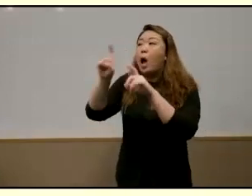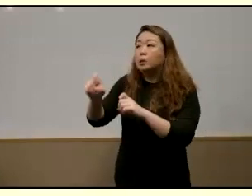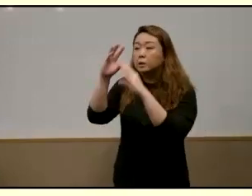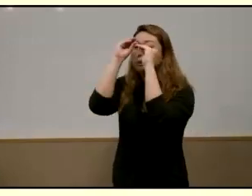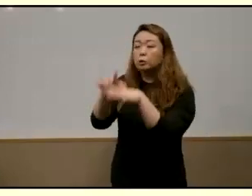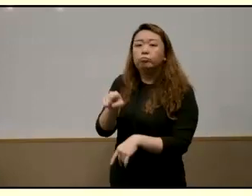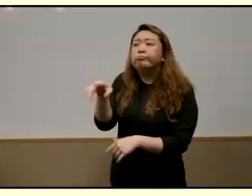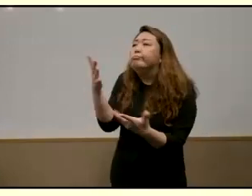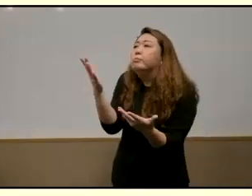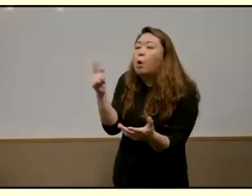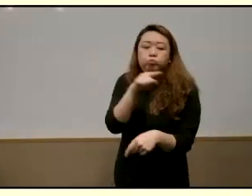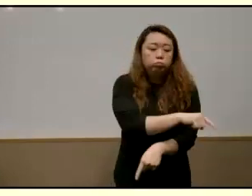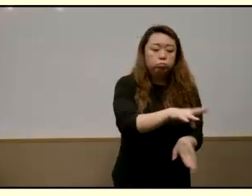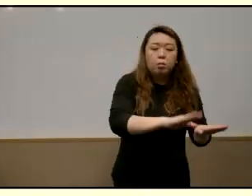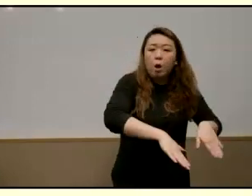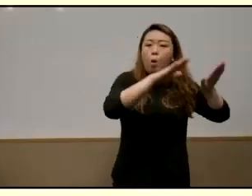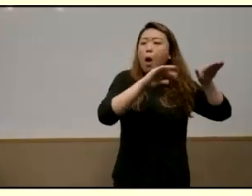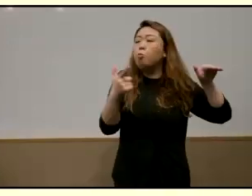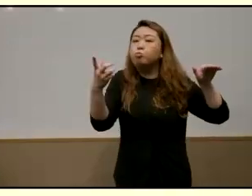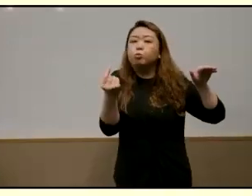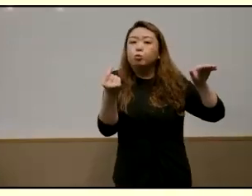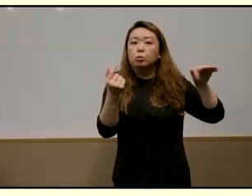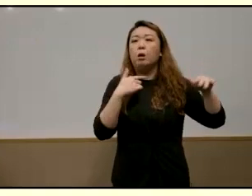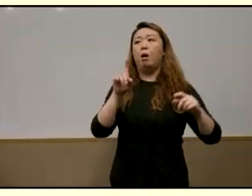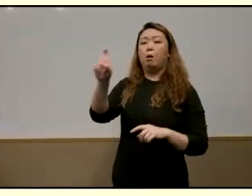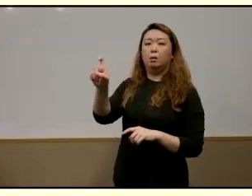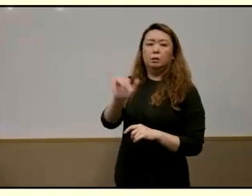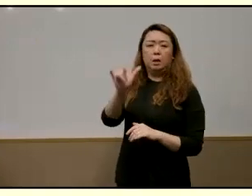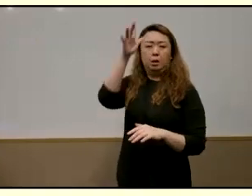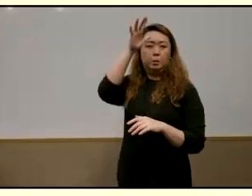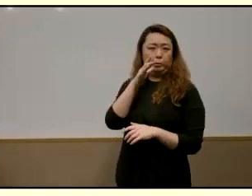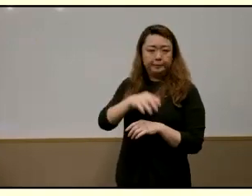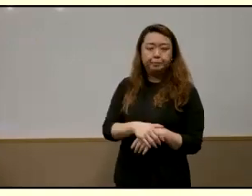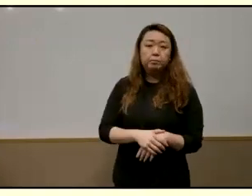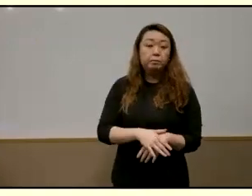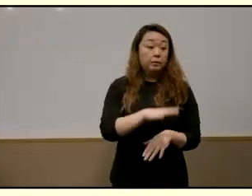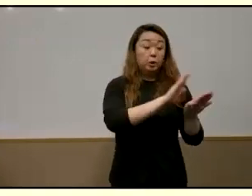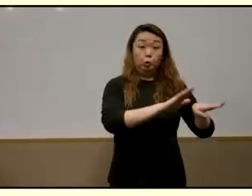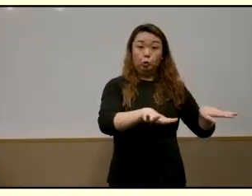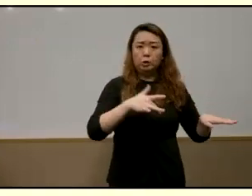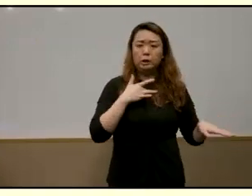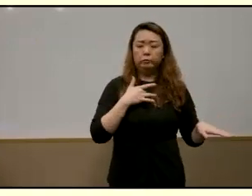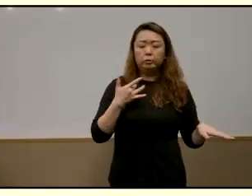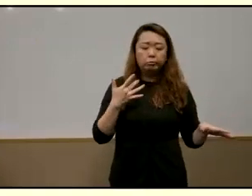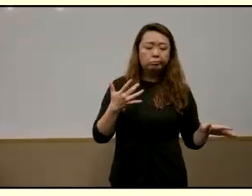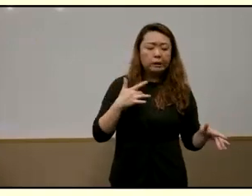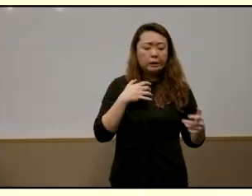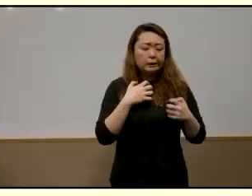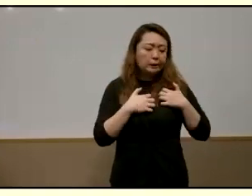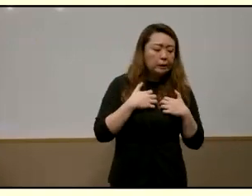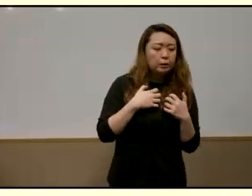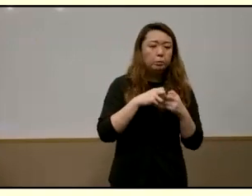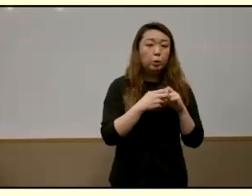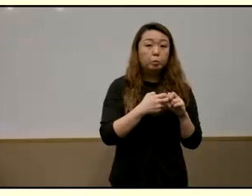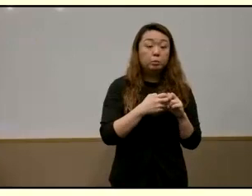and teachers and school counselors were people that young people often trusted to talk to about their personal matters when they felt they had nowhere to